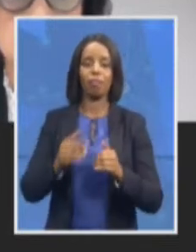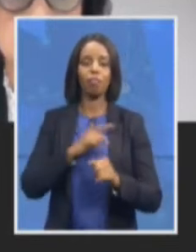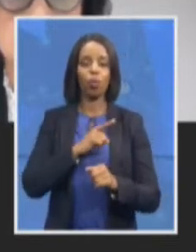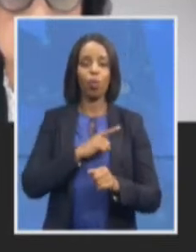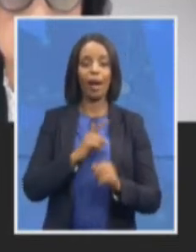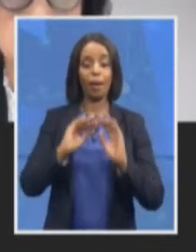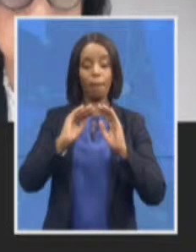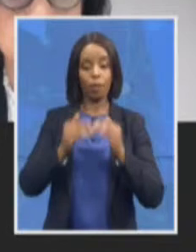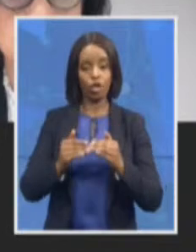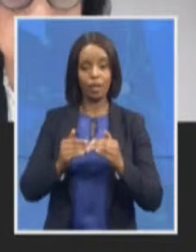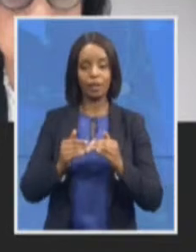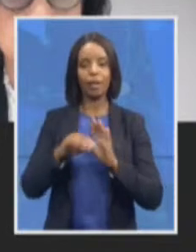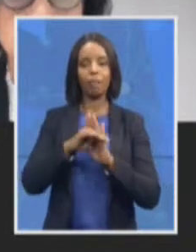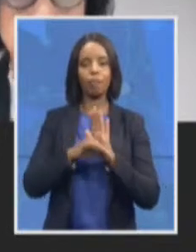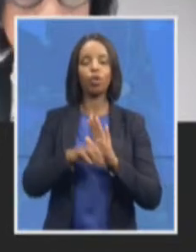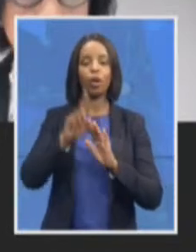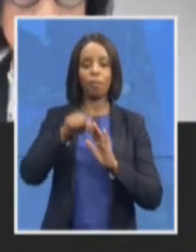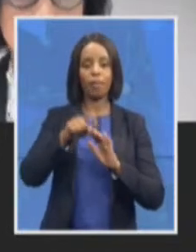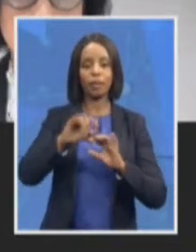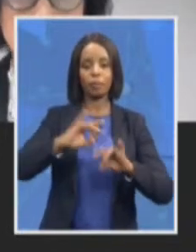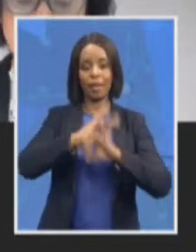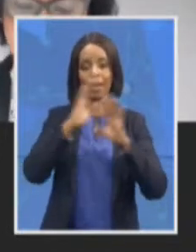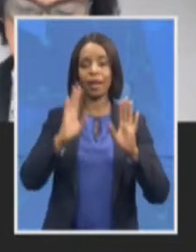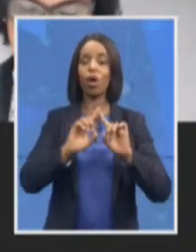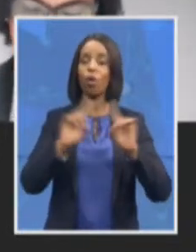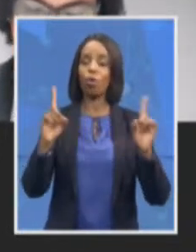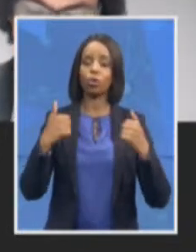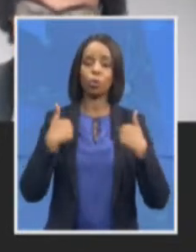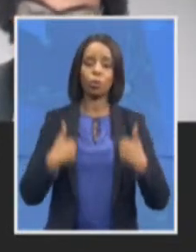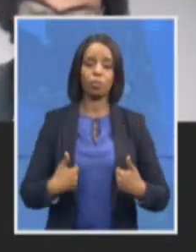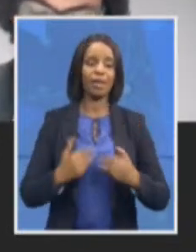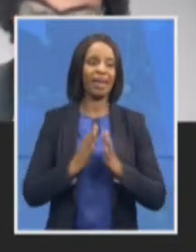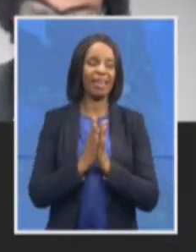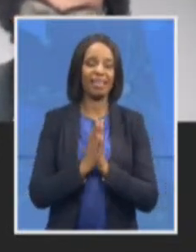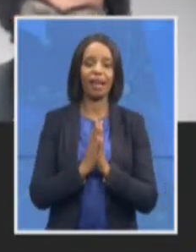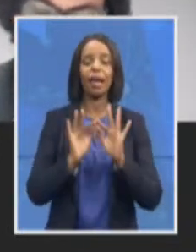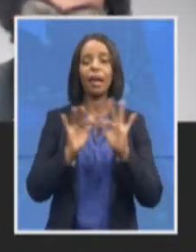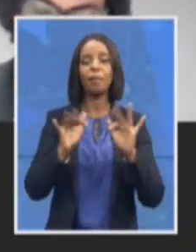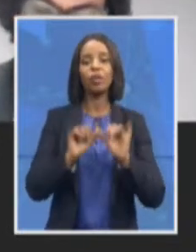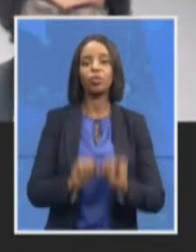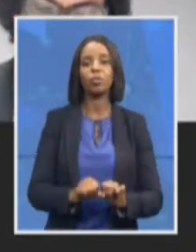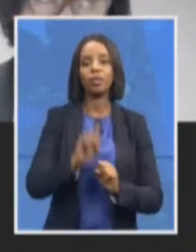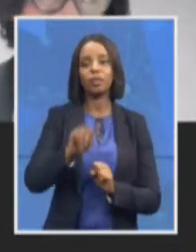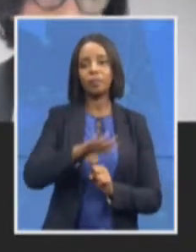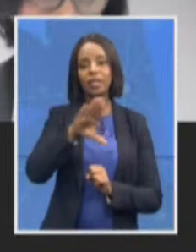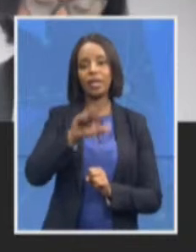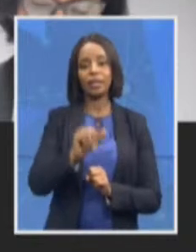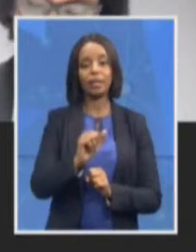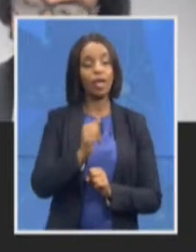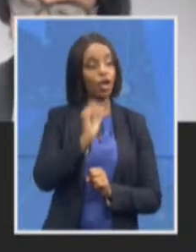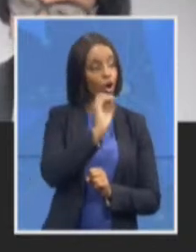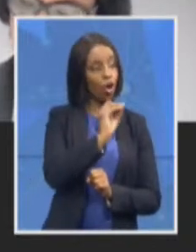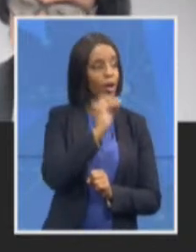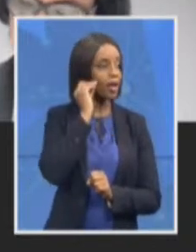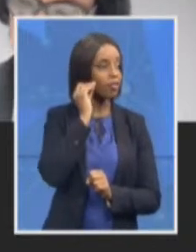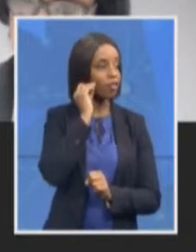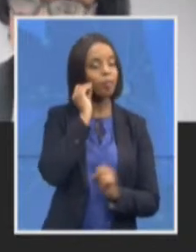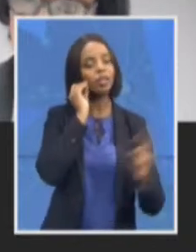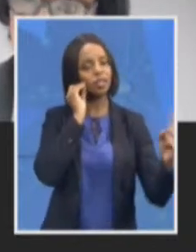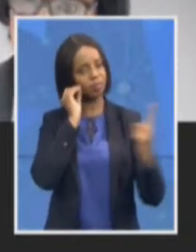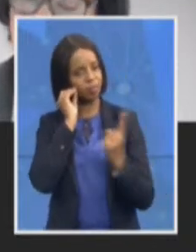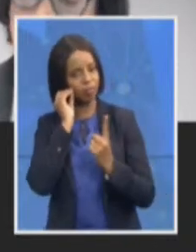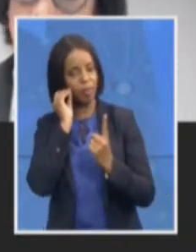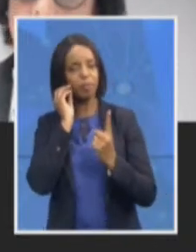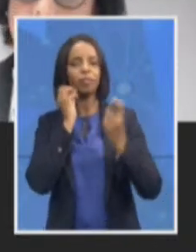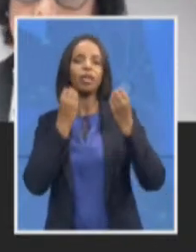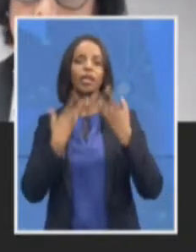come forward when we do have information that we engage and through our prosecution service especially with